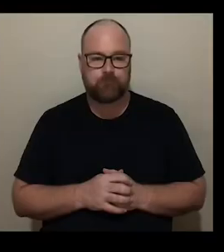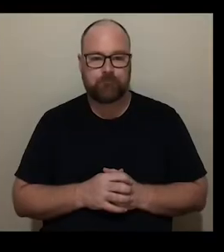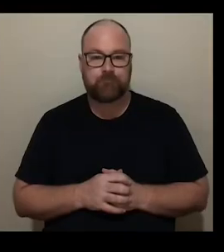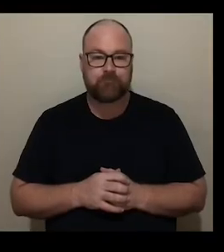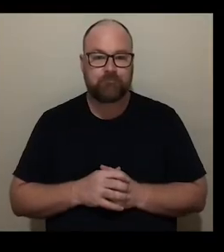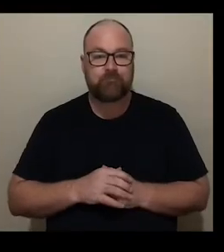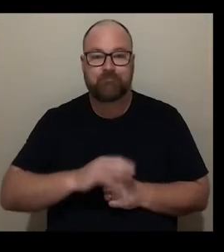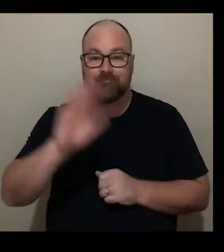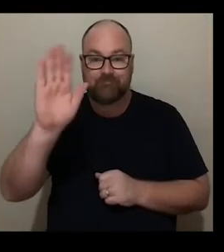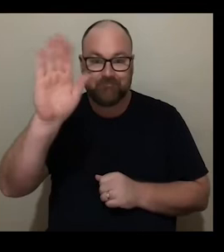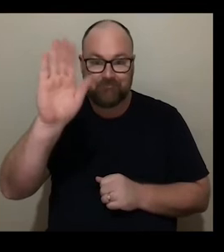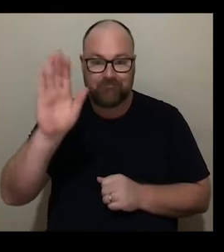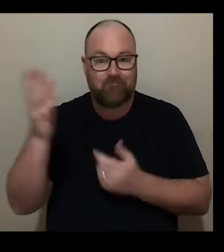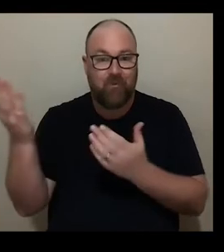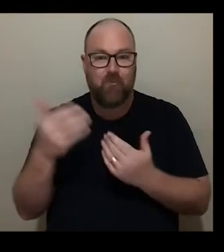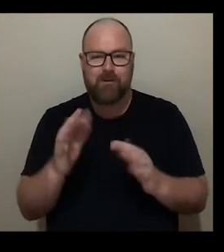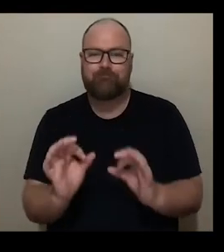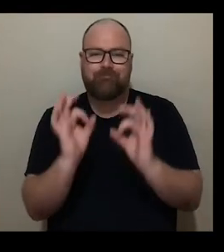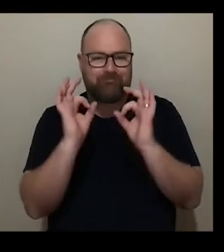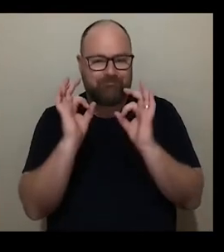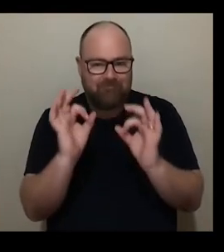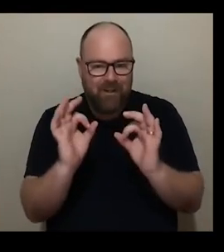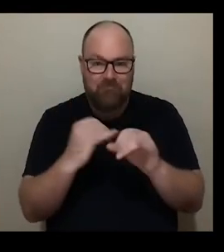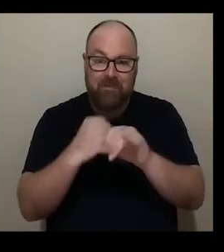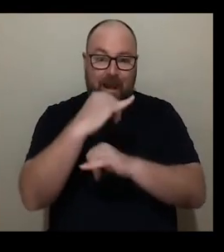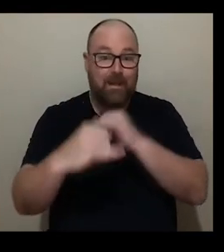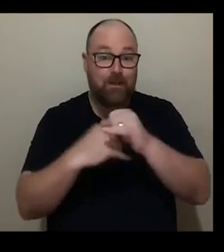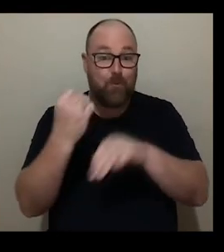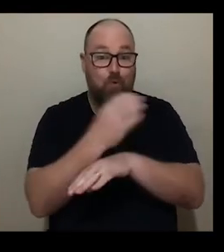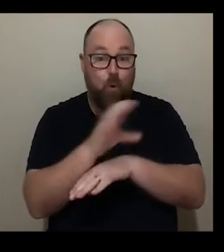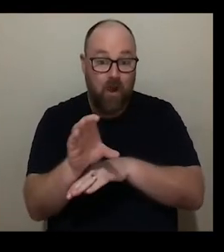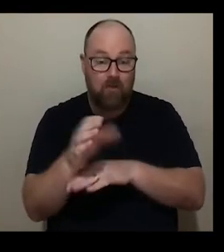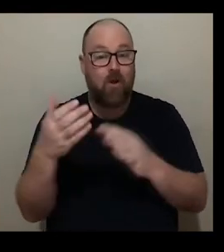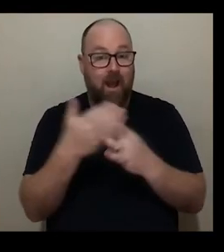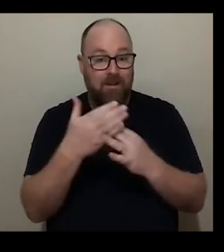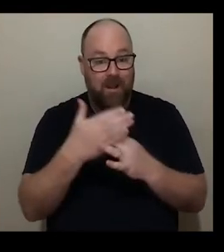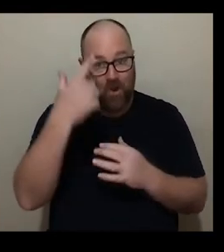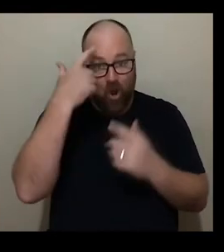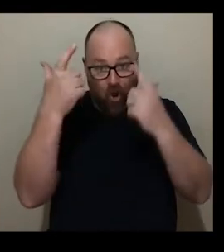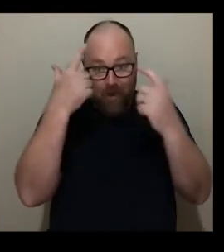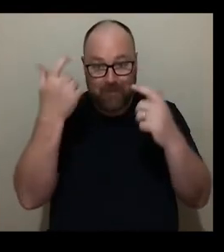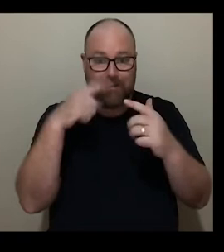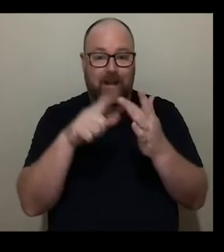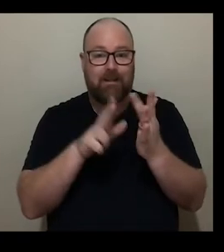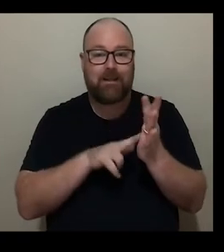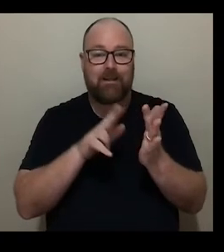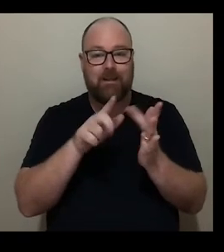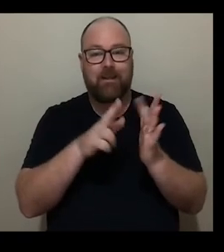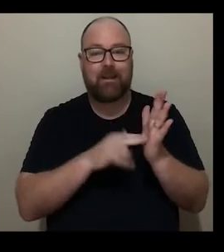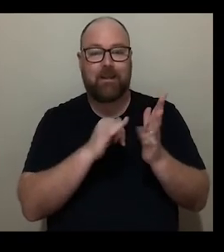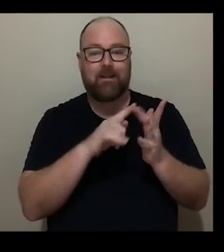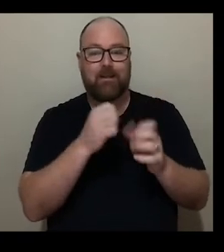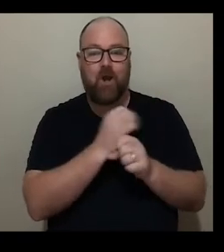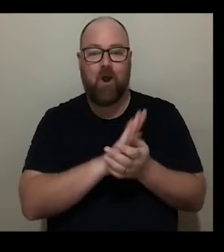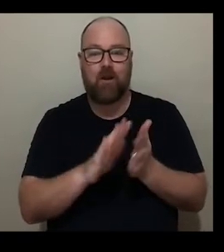Hello everyone and welcome to a very special international broadcast of Access, Ideas and Insights, UK